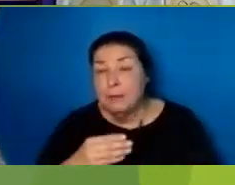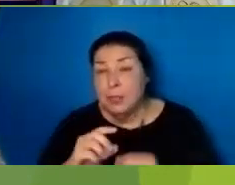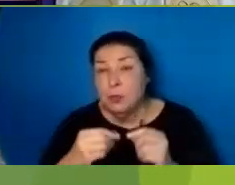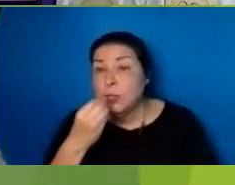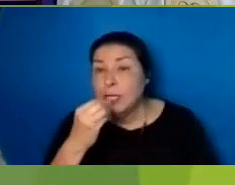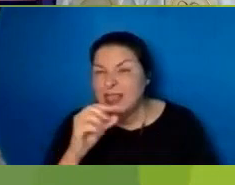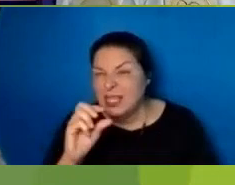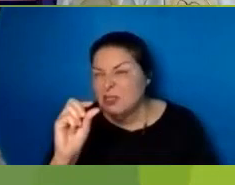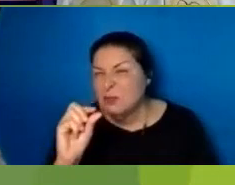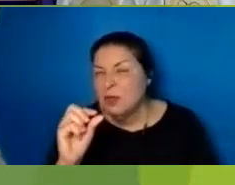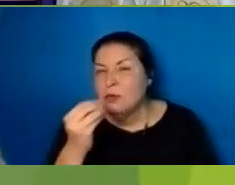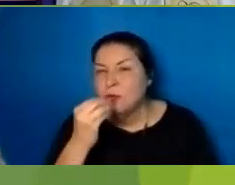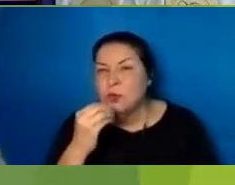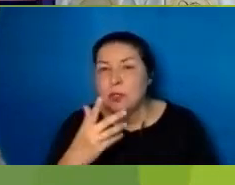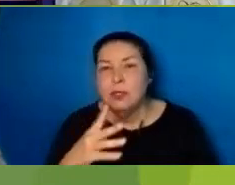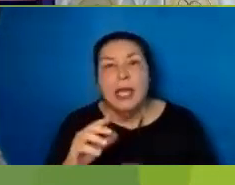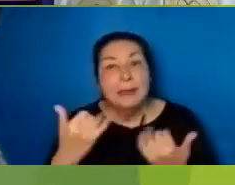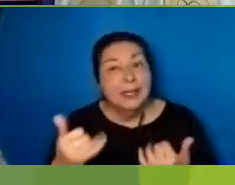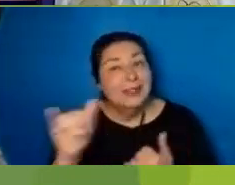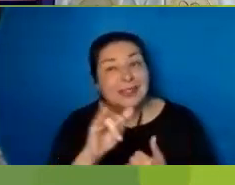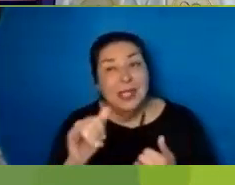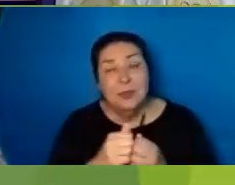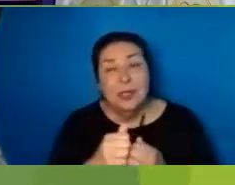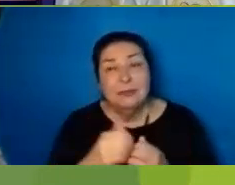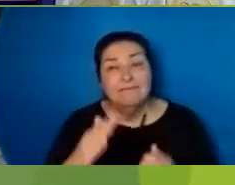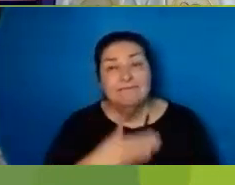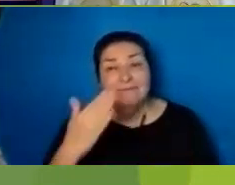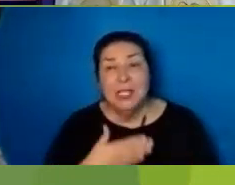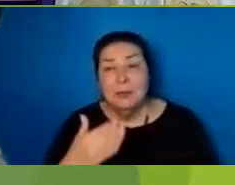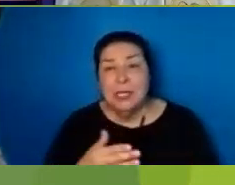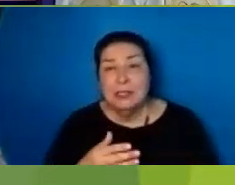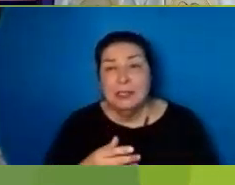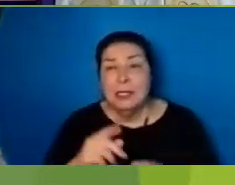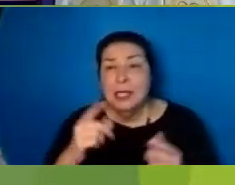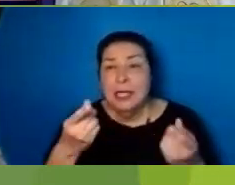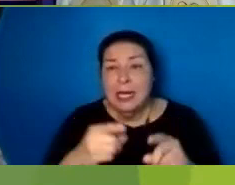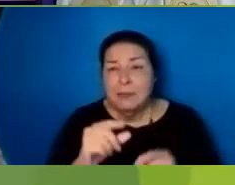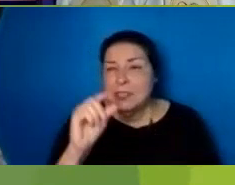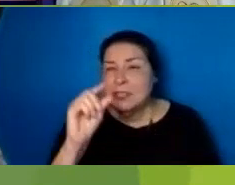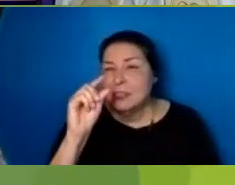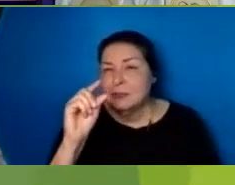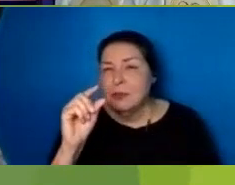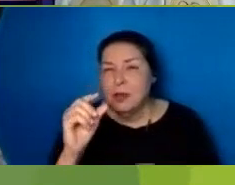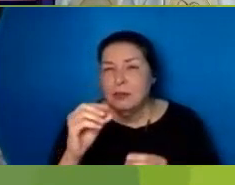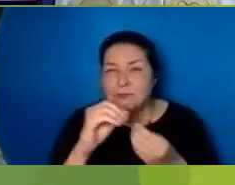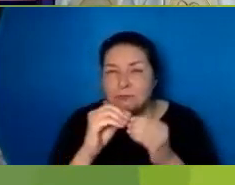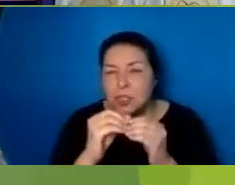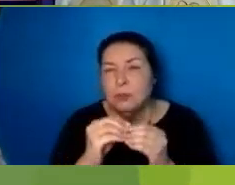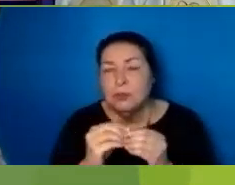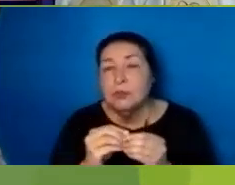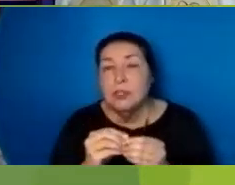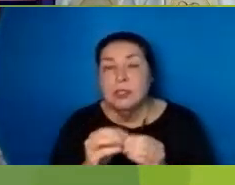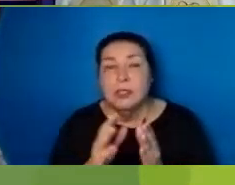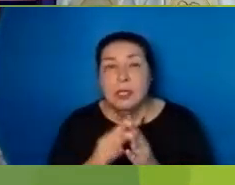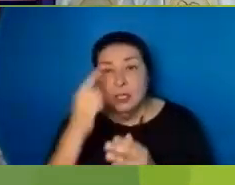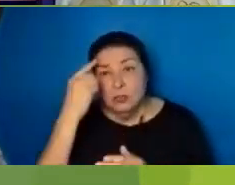comes out In decreasing amounts And almost anything Can be the happiness pellet For some people